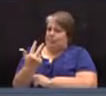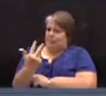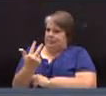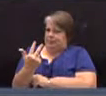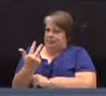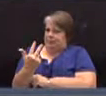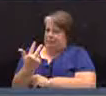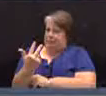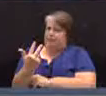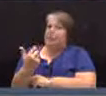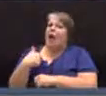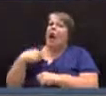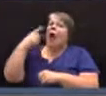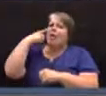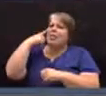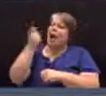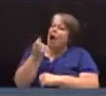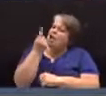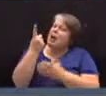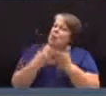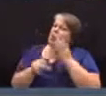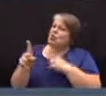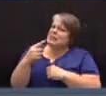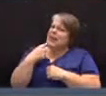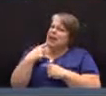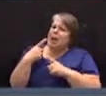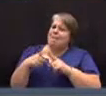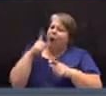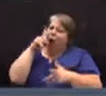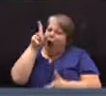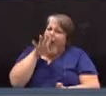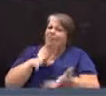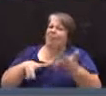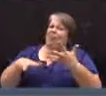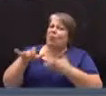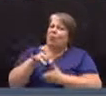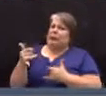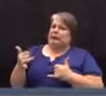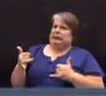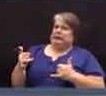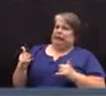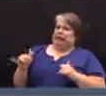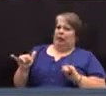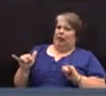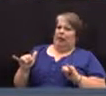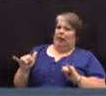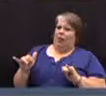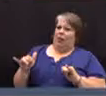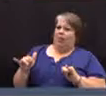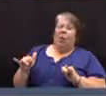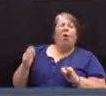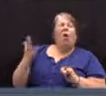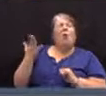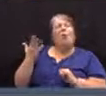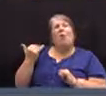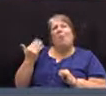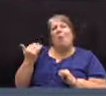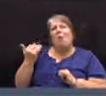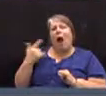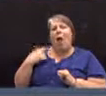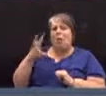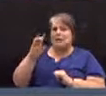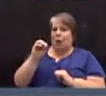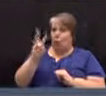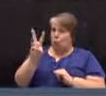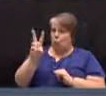I think I understand what you're saying, but I'm confused still that why would taking